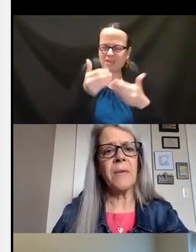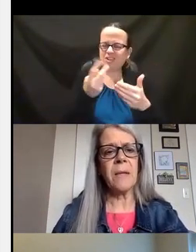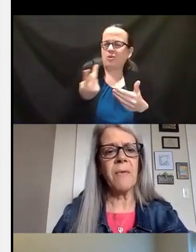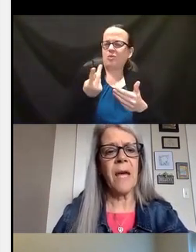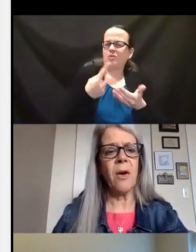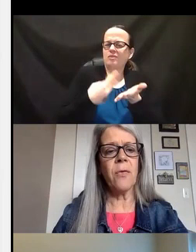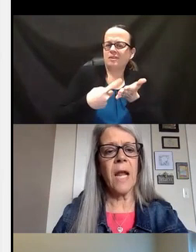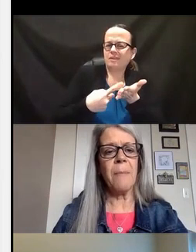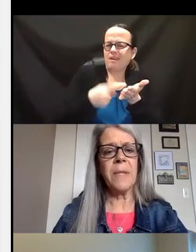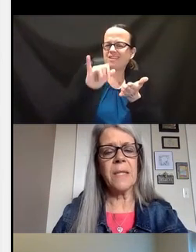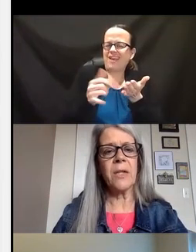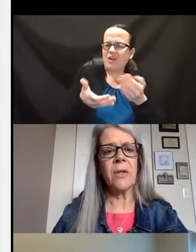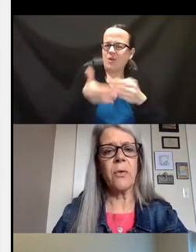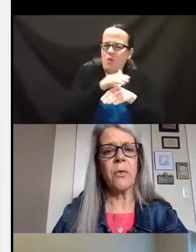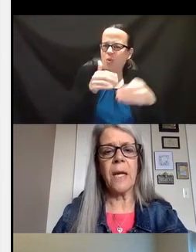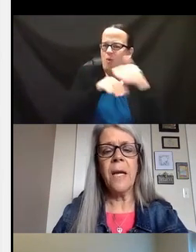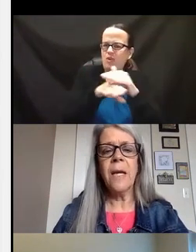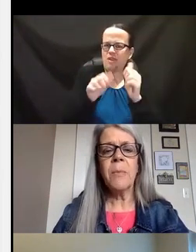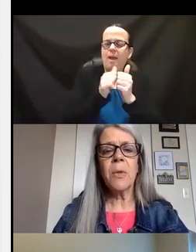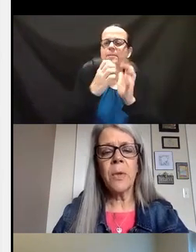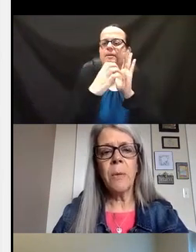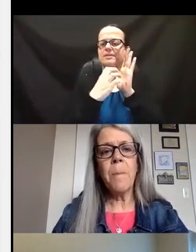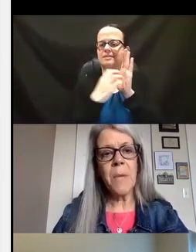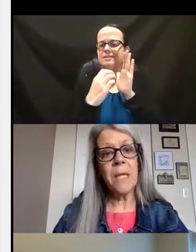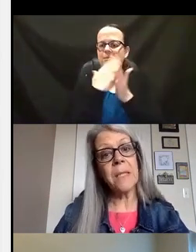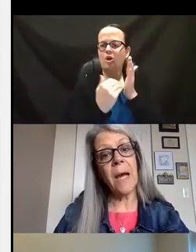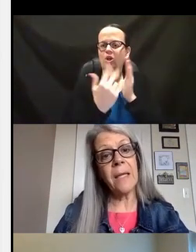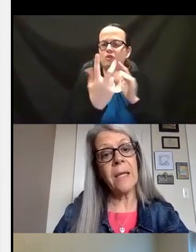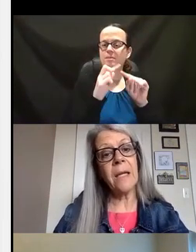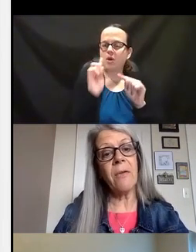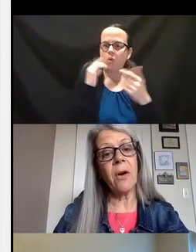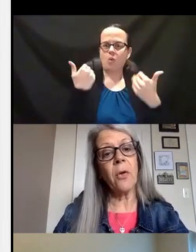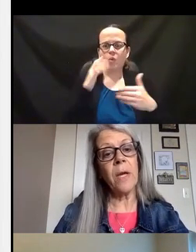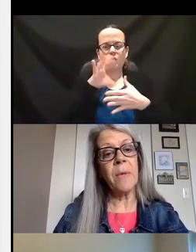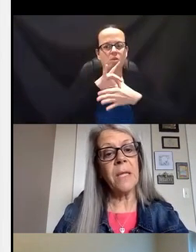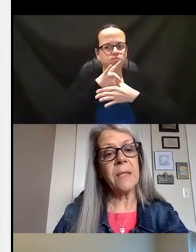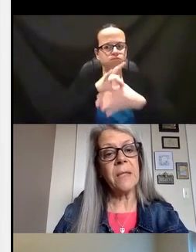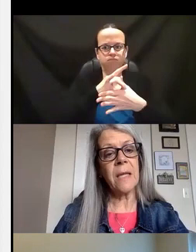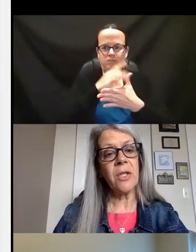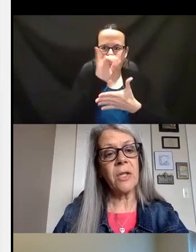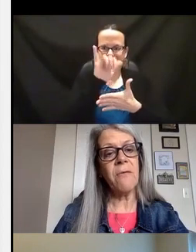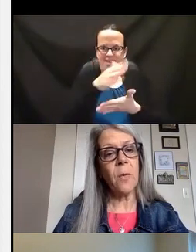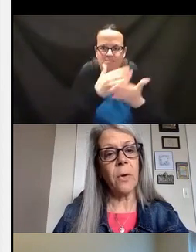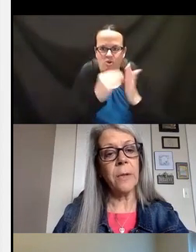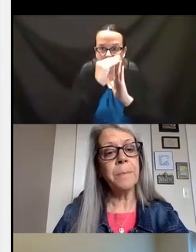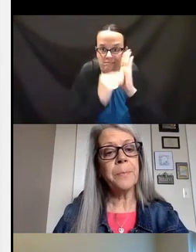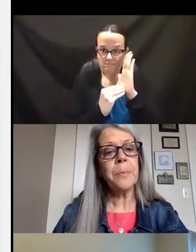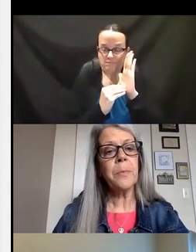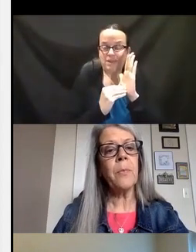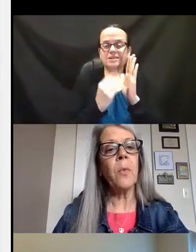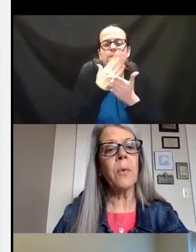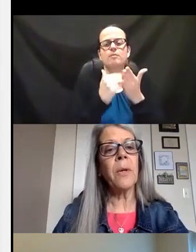bit about some of that overlap in Section 3. But the real meat, I think, of our agreement is in Section 4,